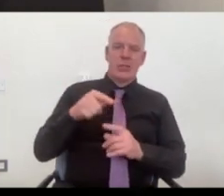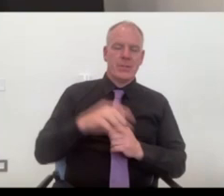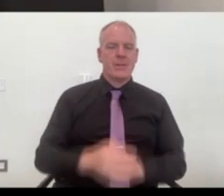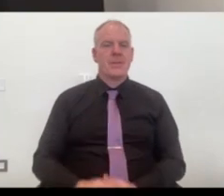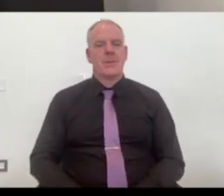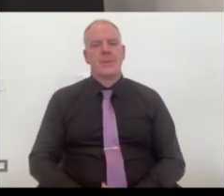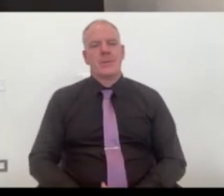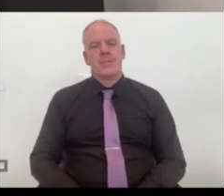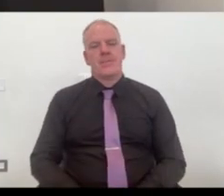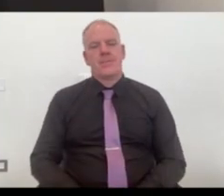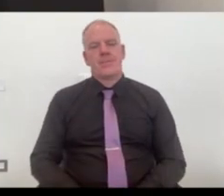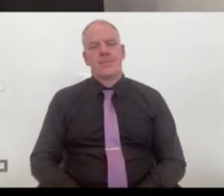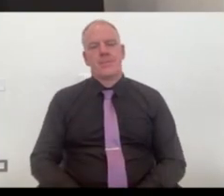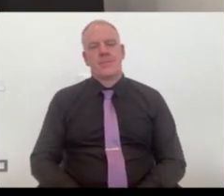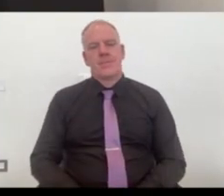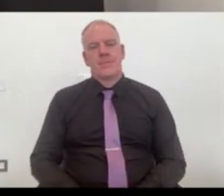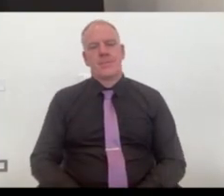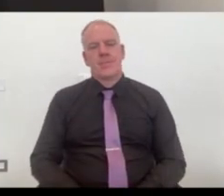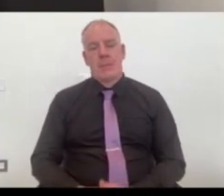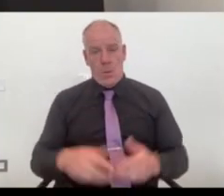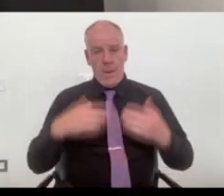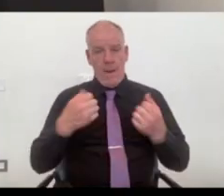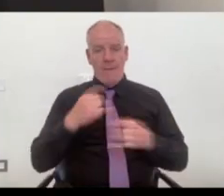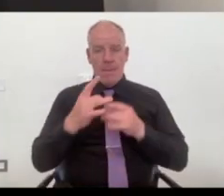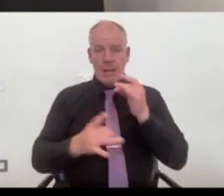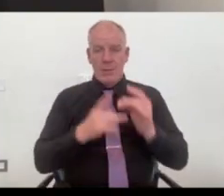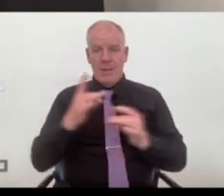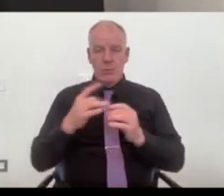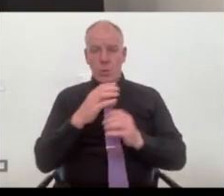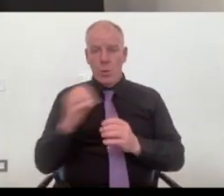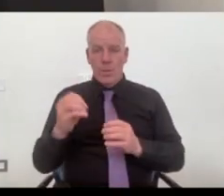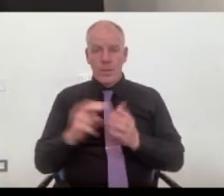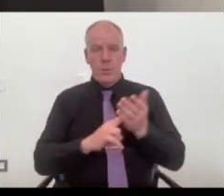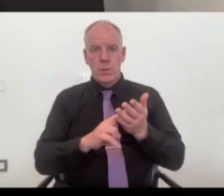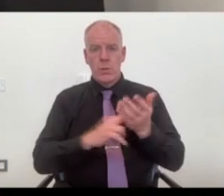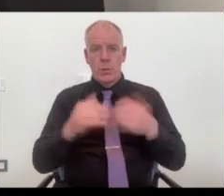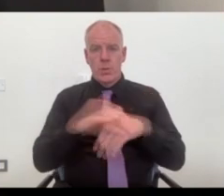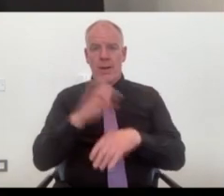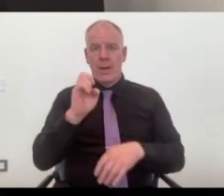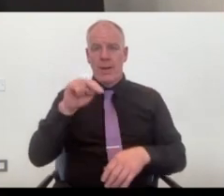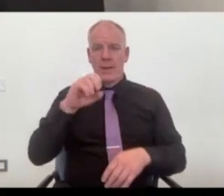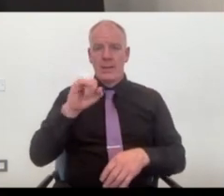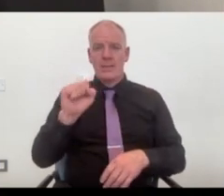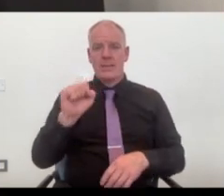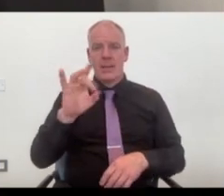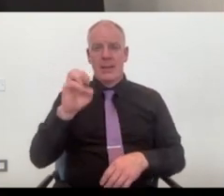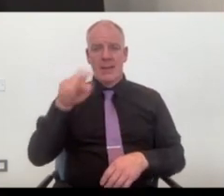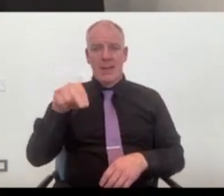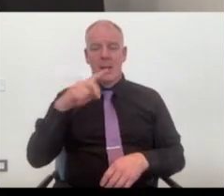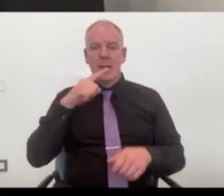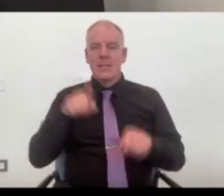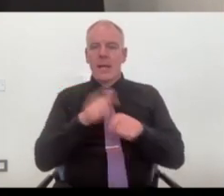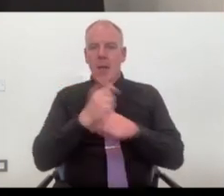But likewise, we have a manufacturing facilities that we use in, in a skill and, but also in Cork. And so